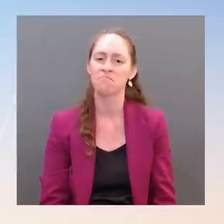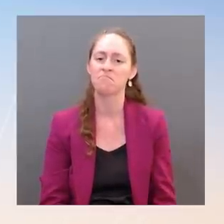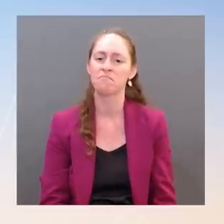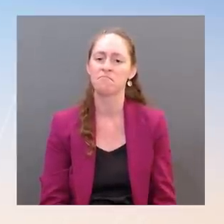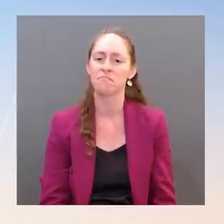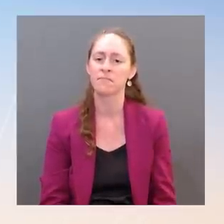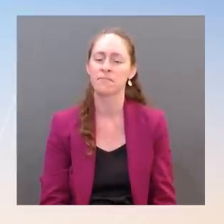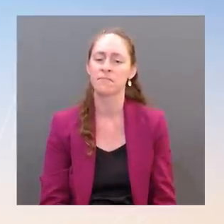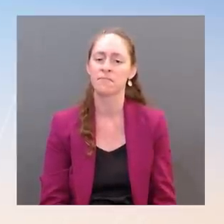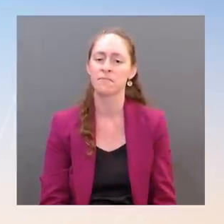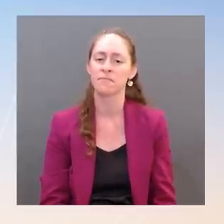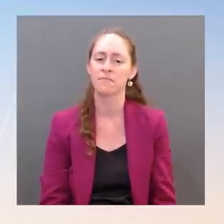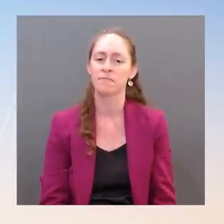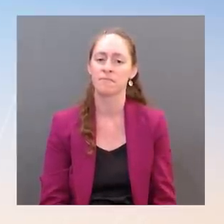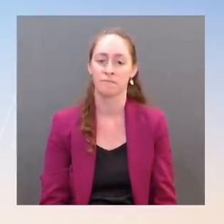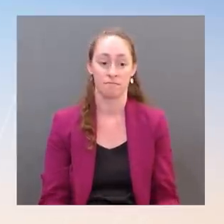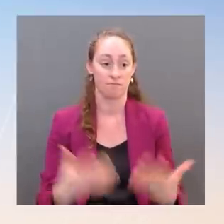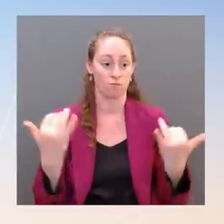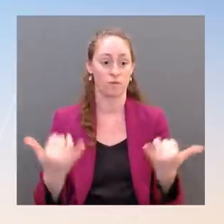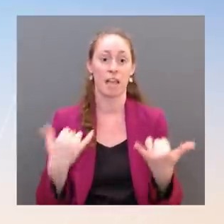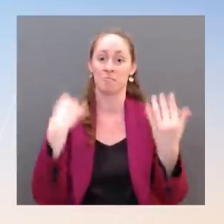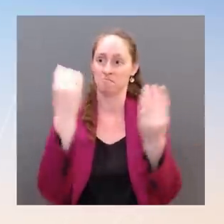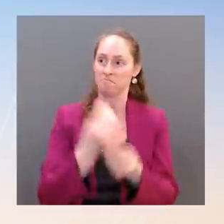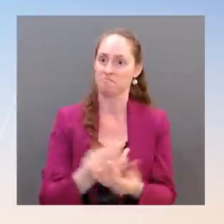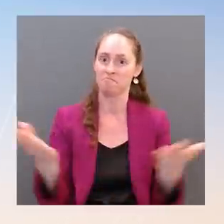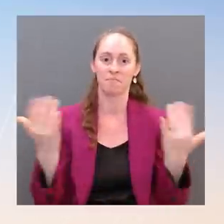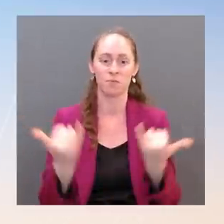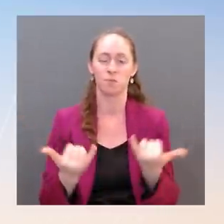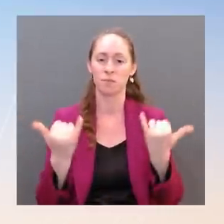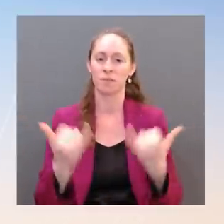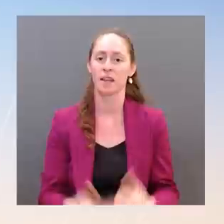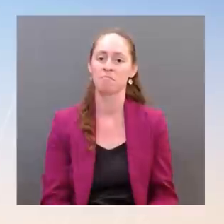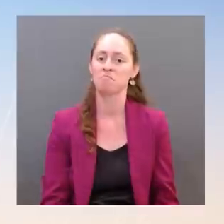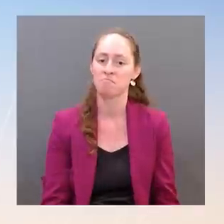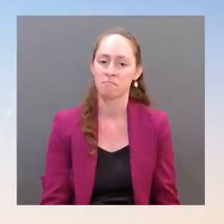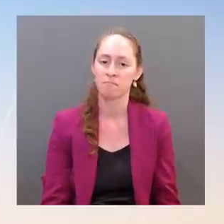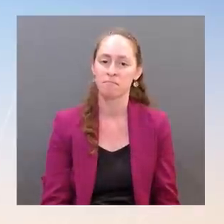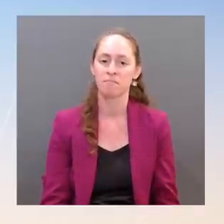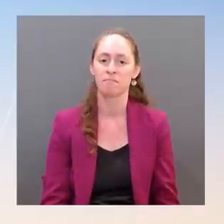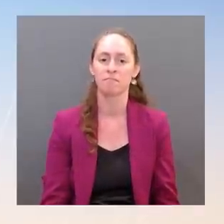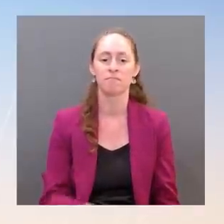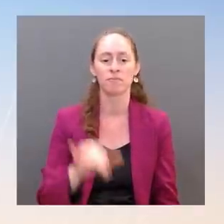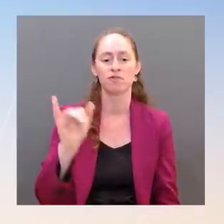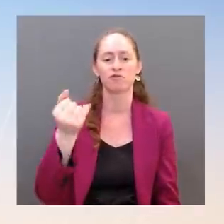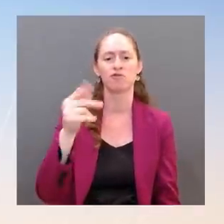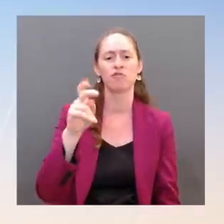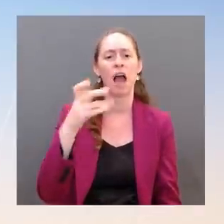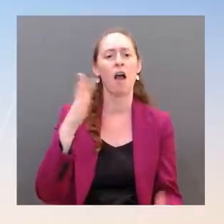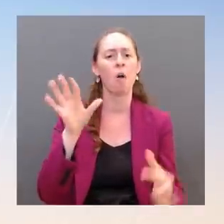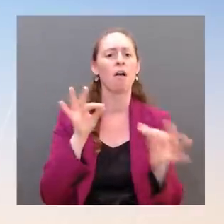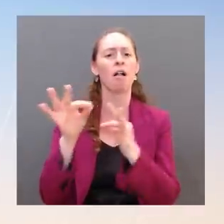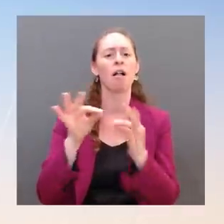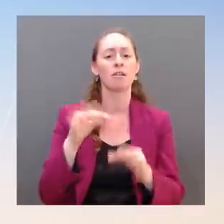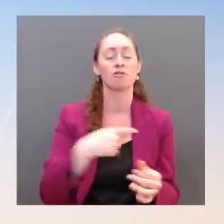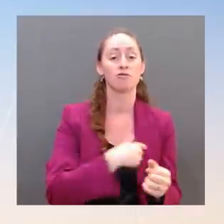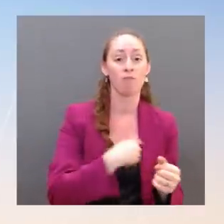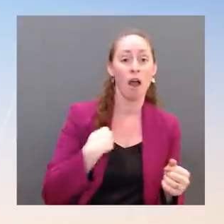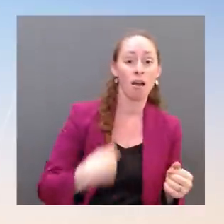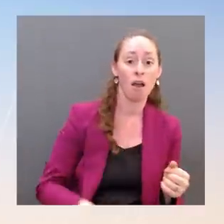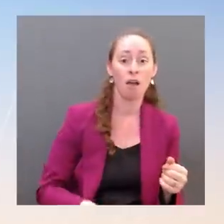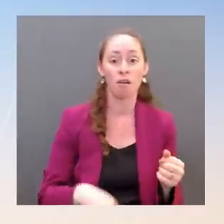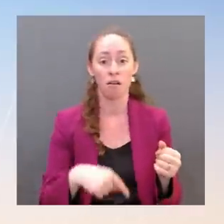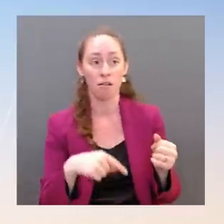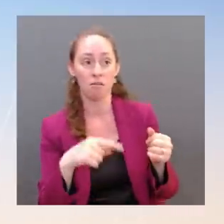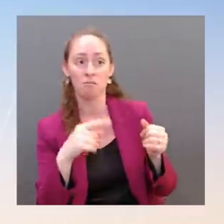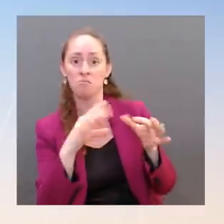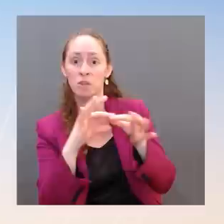has spoken to this before about China and their relationship with Russia. We haven't seen any evidence of of any any